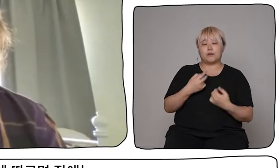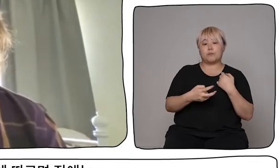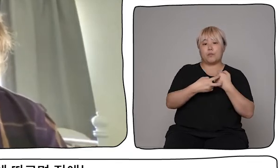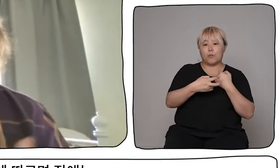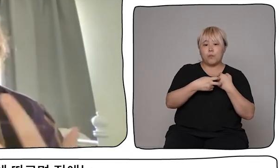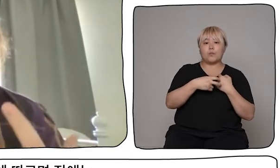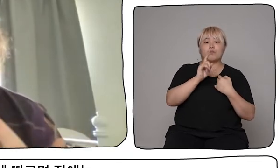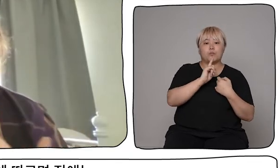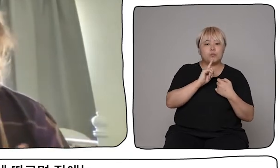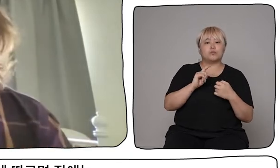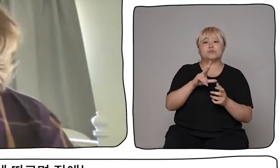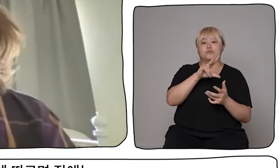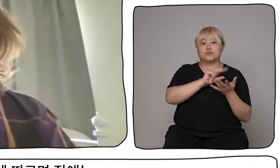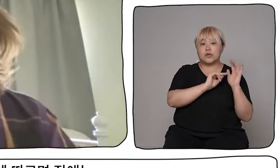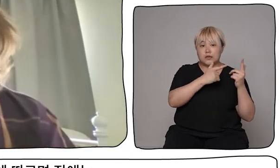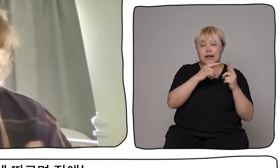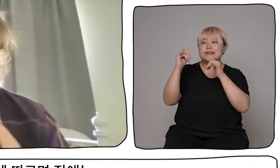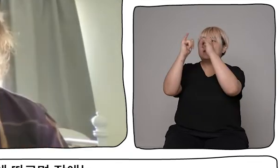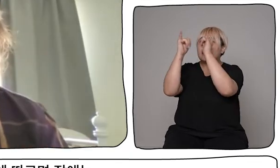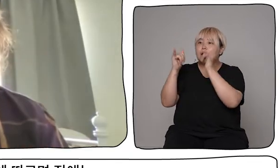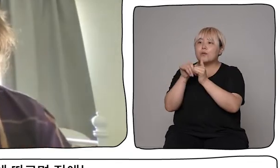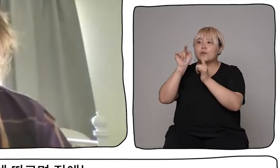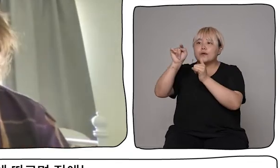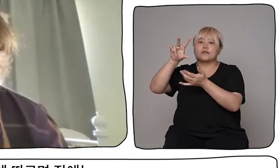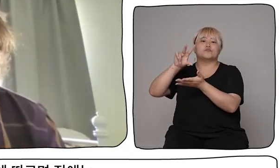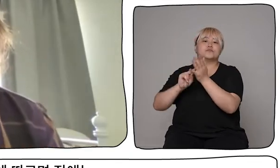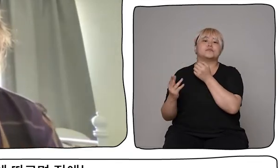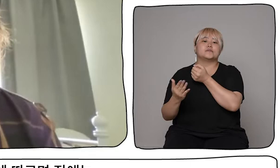us medically or innately.